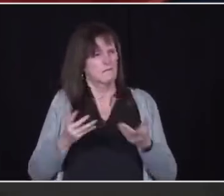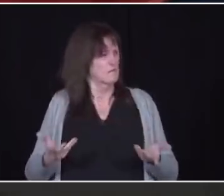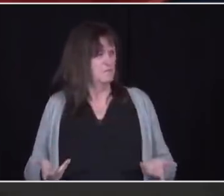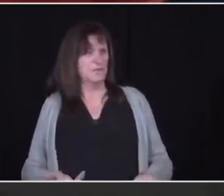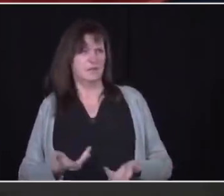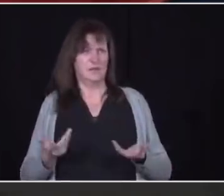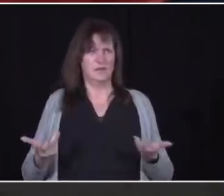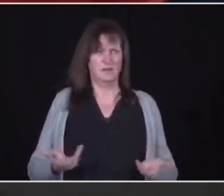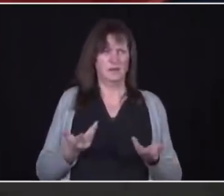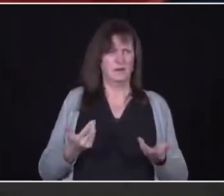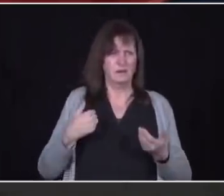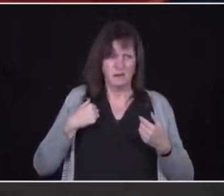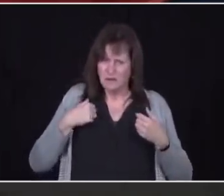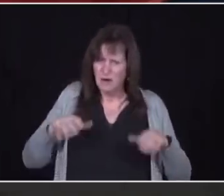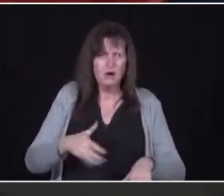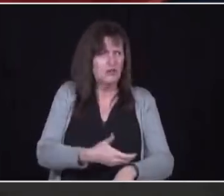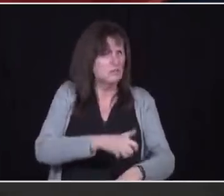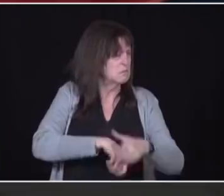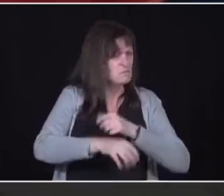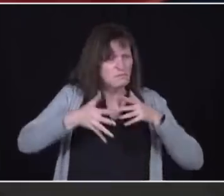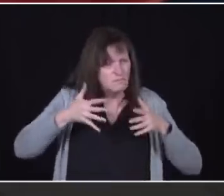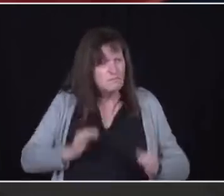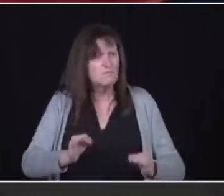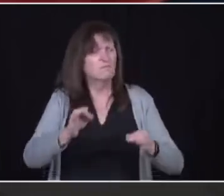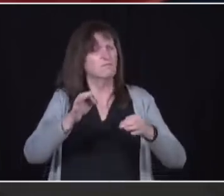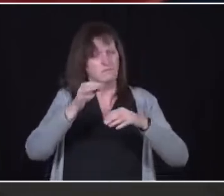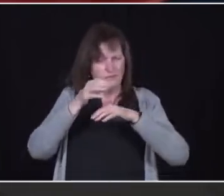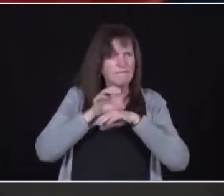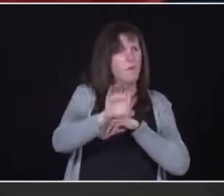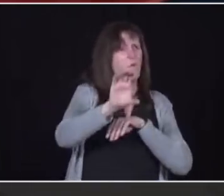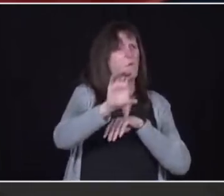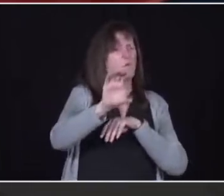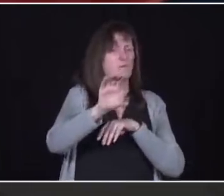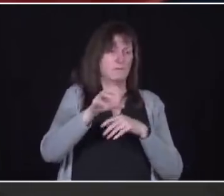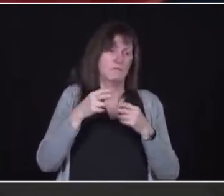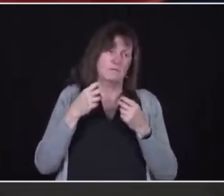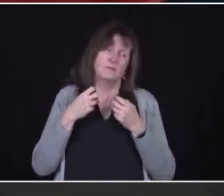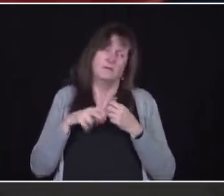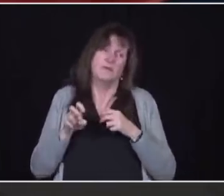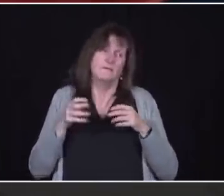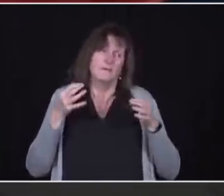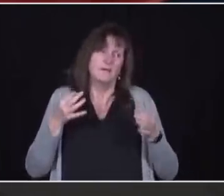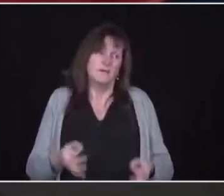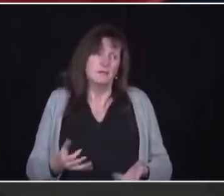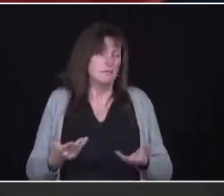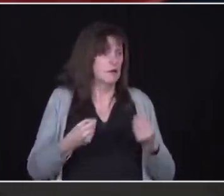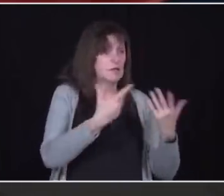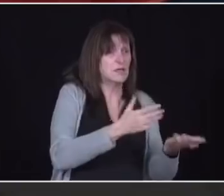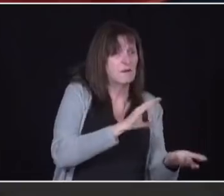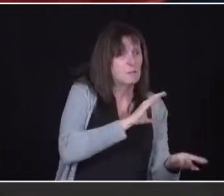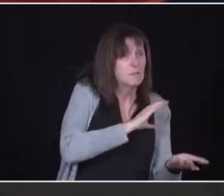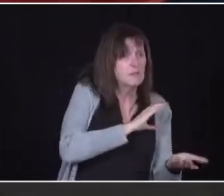step up enforcement. We have made the difficult but necessary decision to give police and by-law officers special